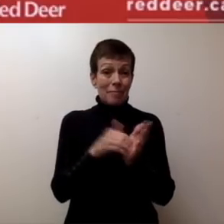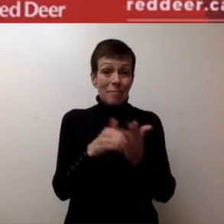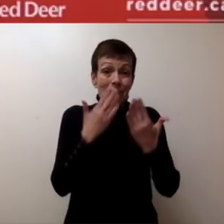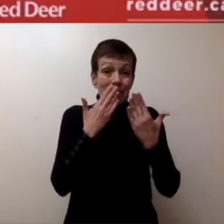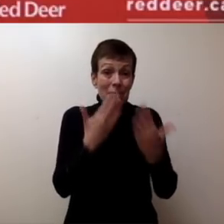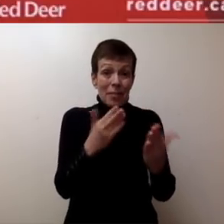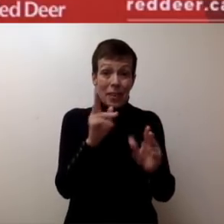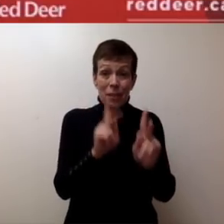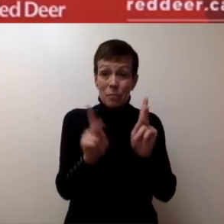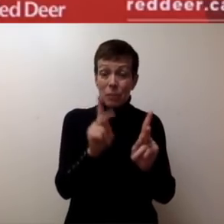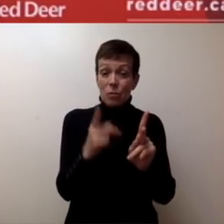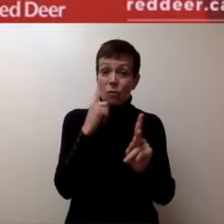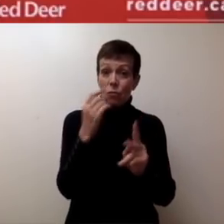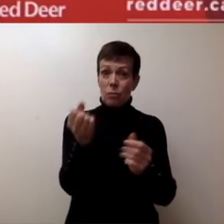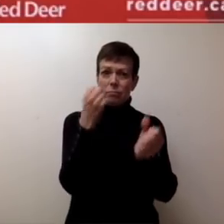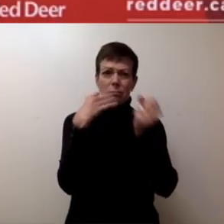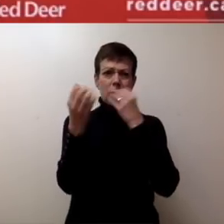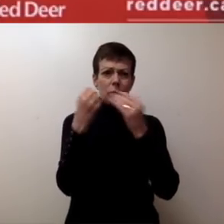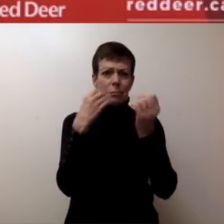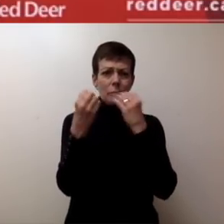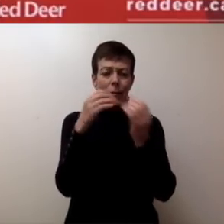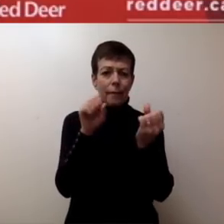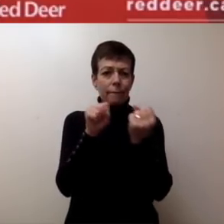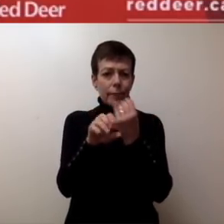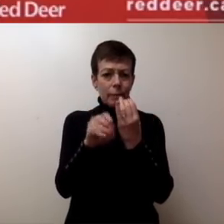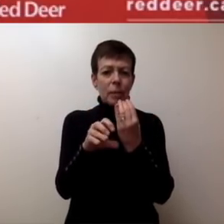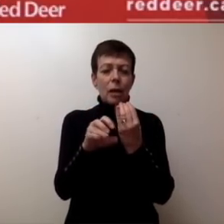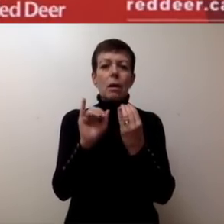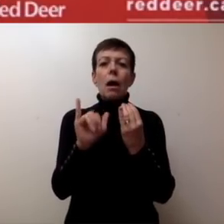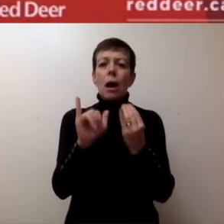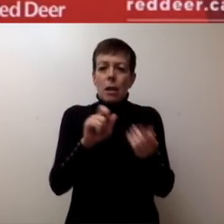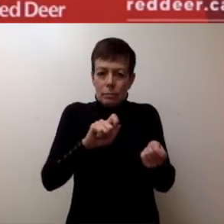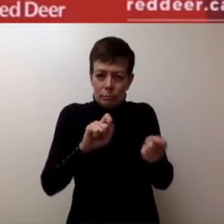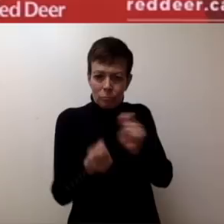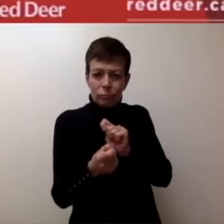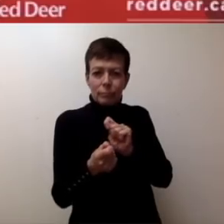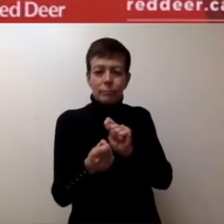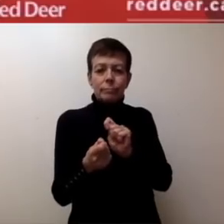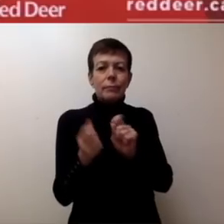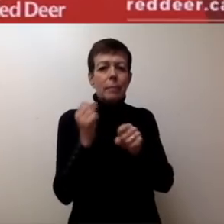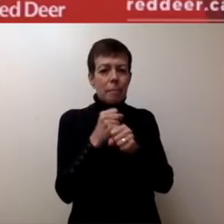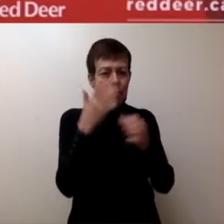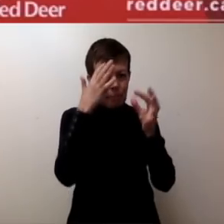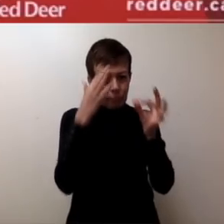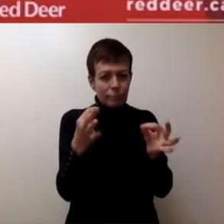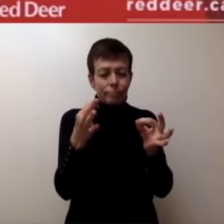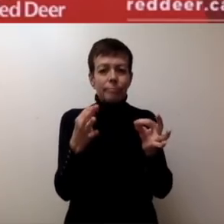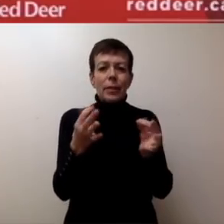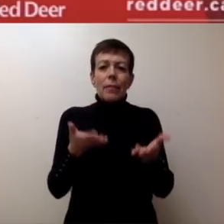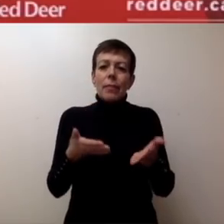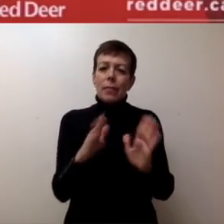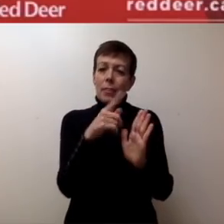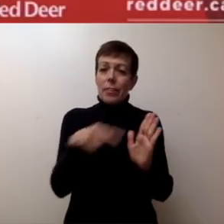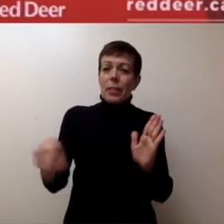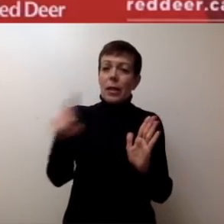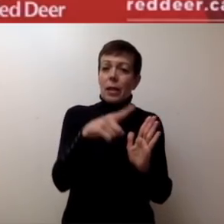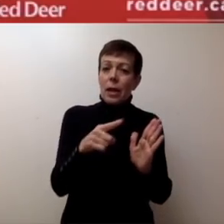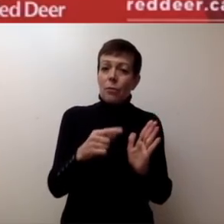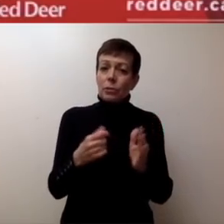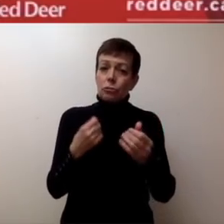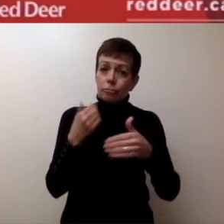providing us with the feedback that we need in order to make decisions that allow us all to get through the situation together.